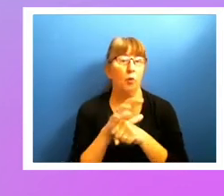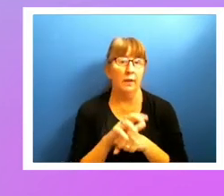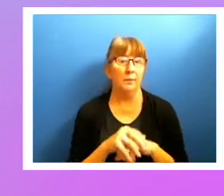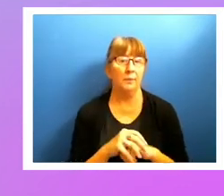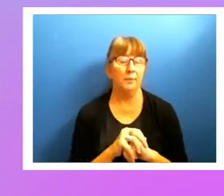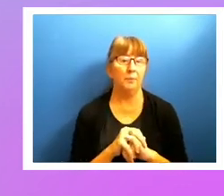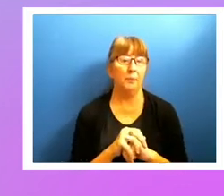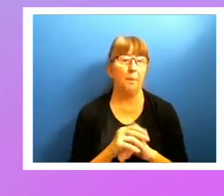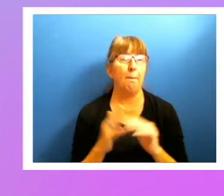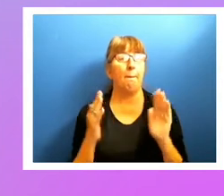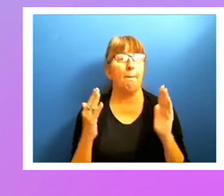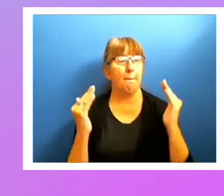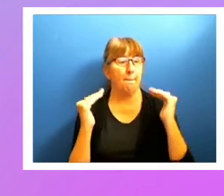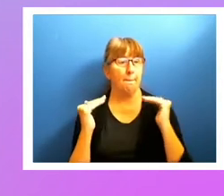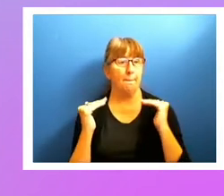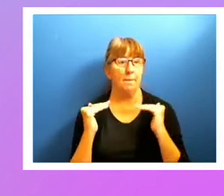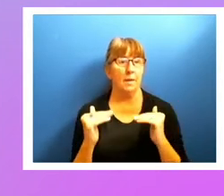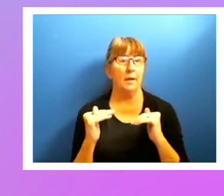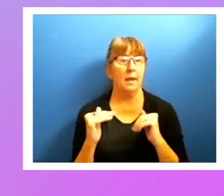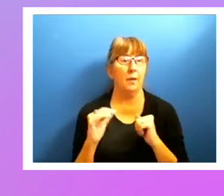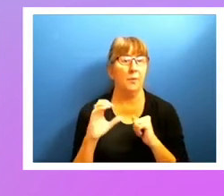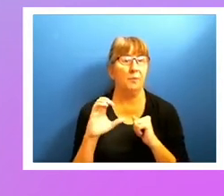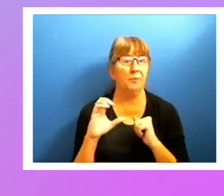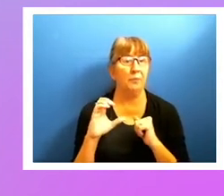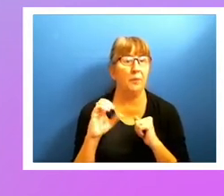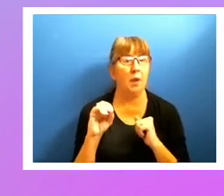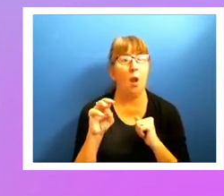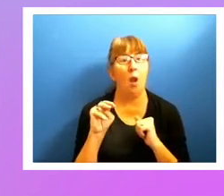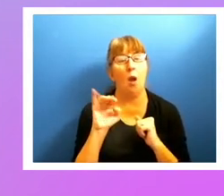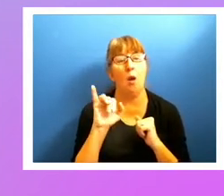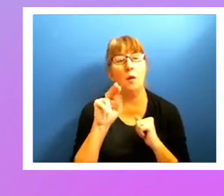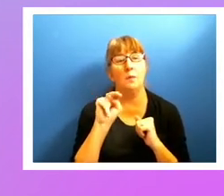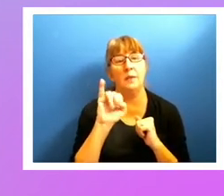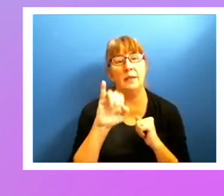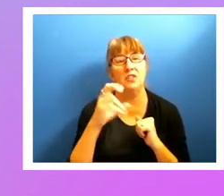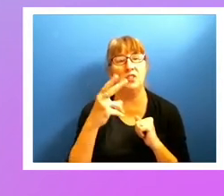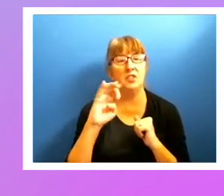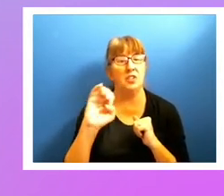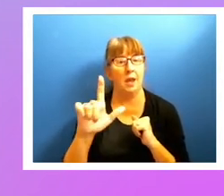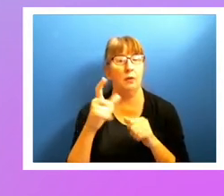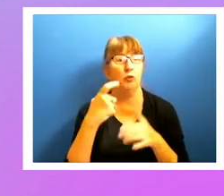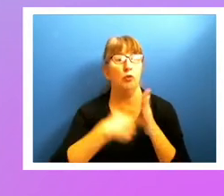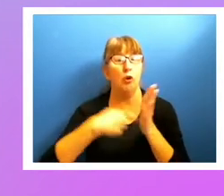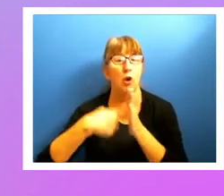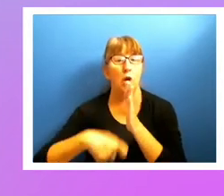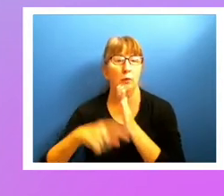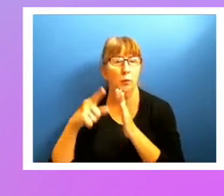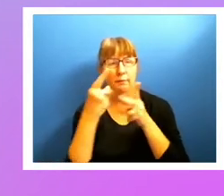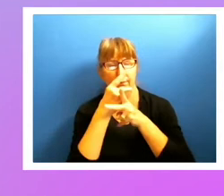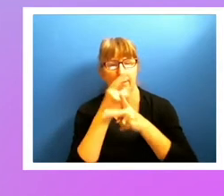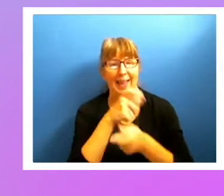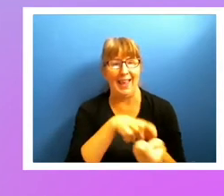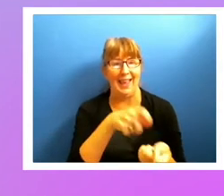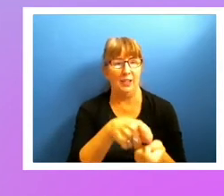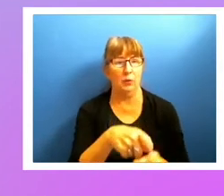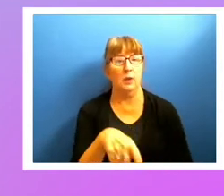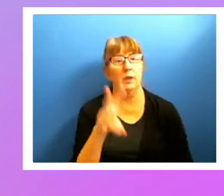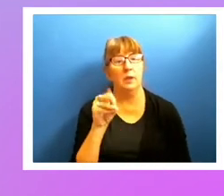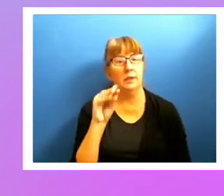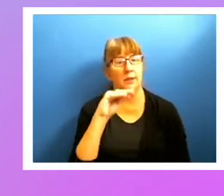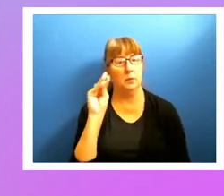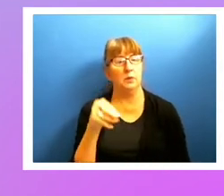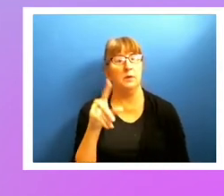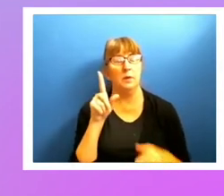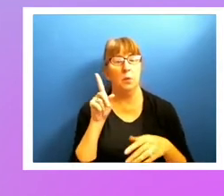Now, the channel cost for 1.5 million payments, if I look across those, I'm just going to take the actuals. So 60% walk-in, 20%